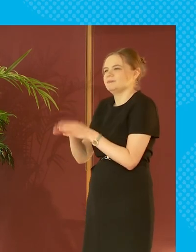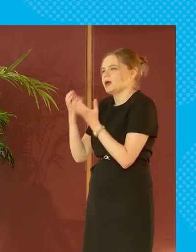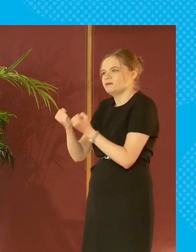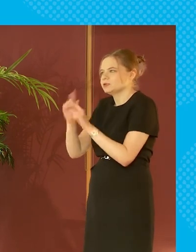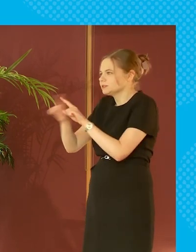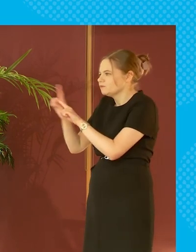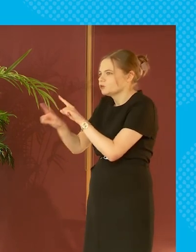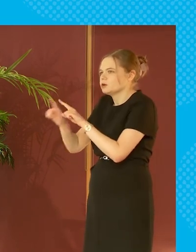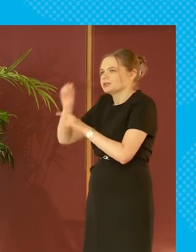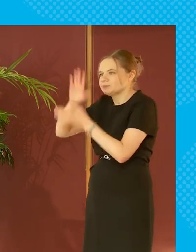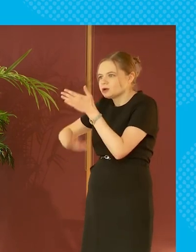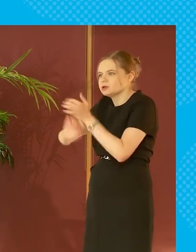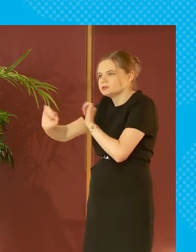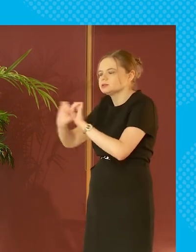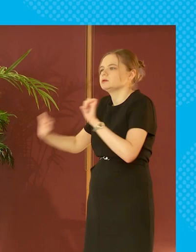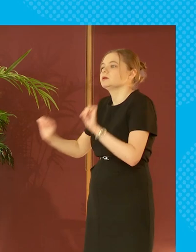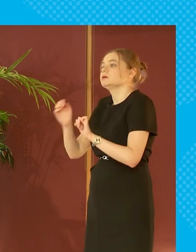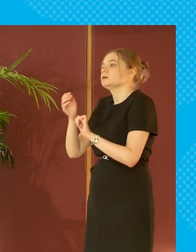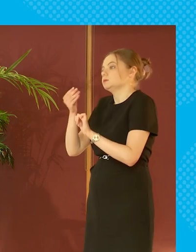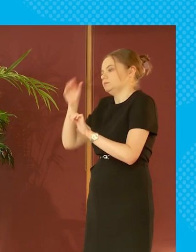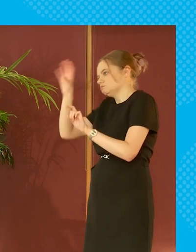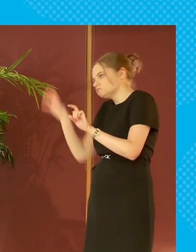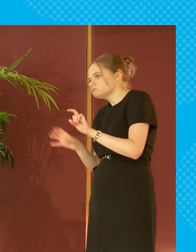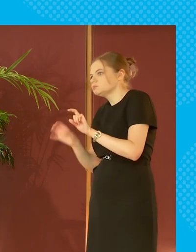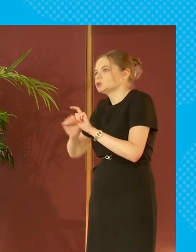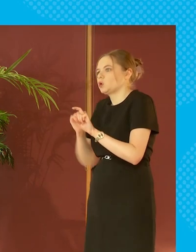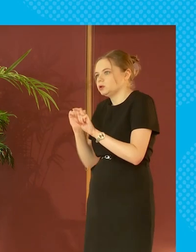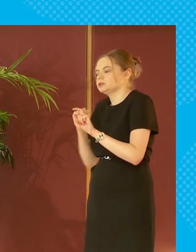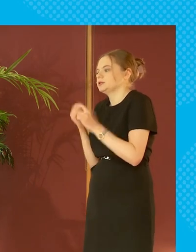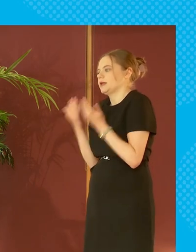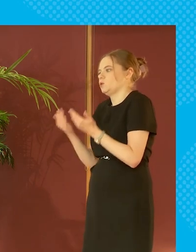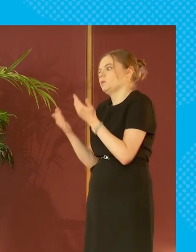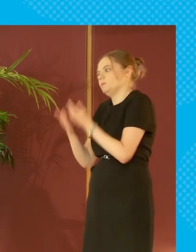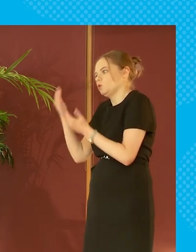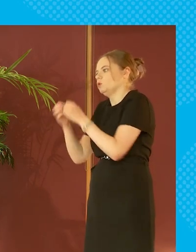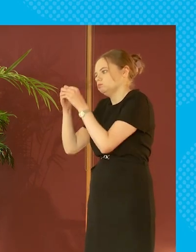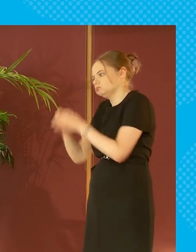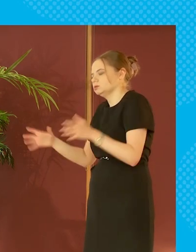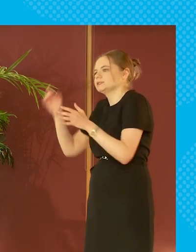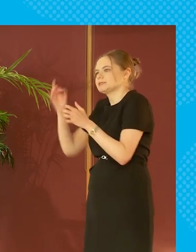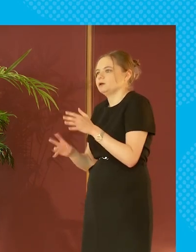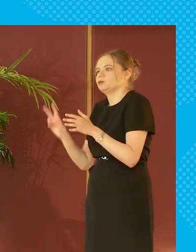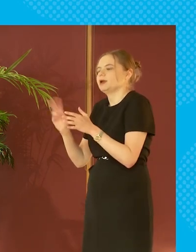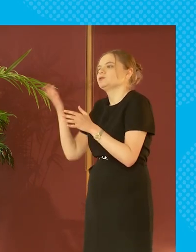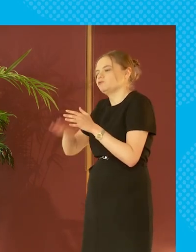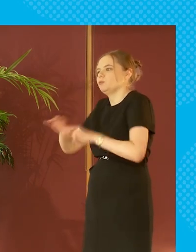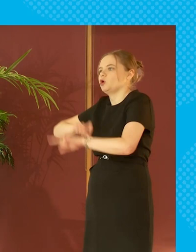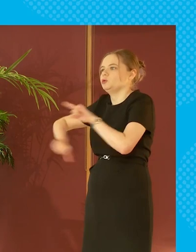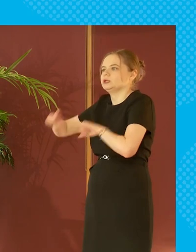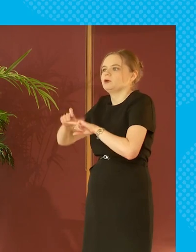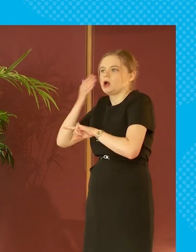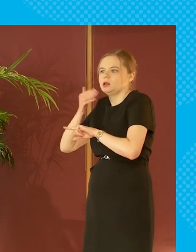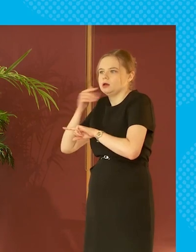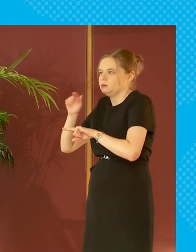very difficult to answer that we are increasingly in some parts of scotland working with more i think single parents from communities